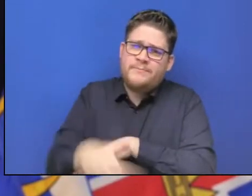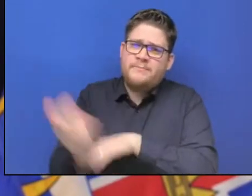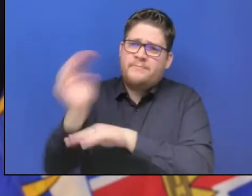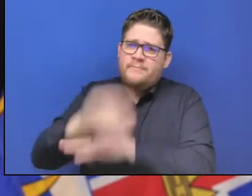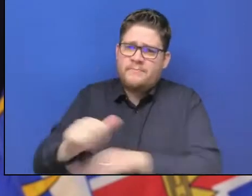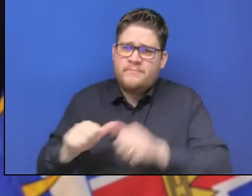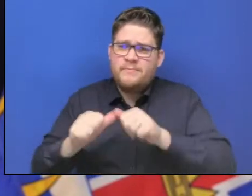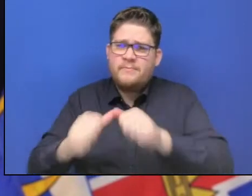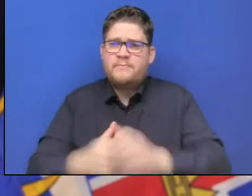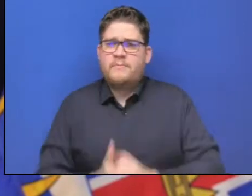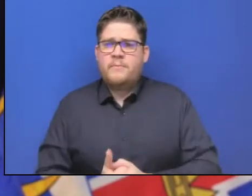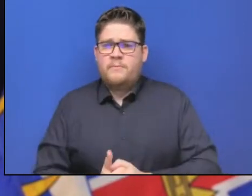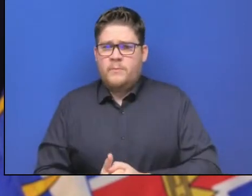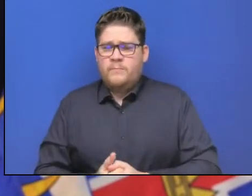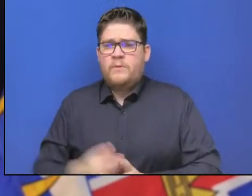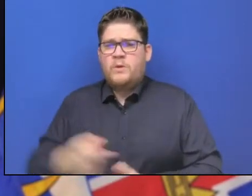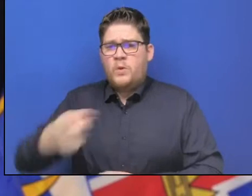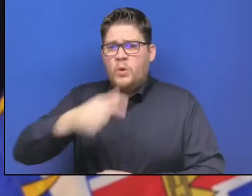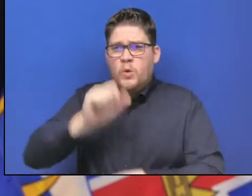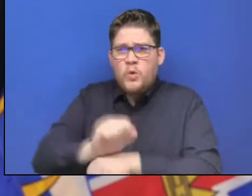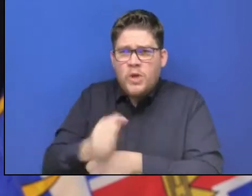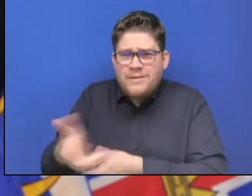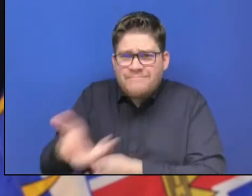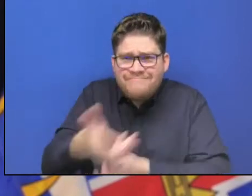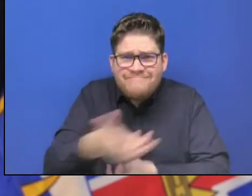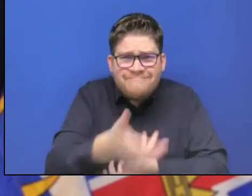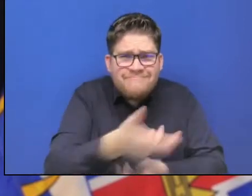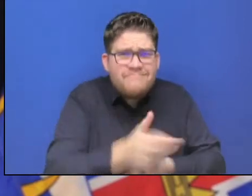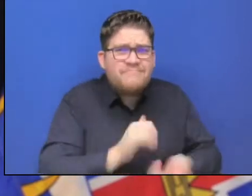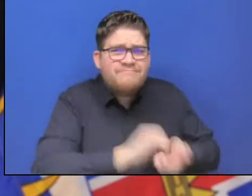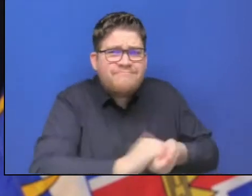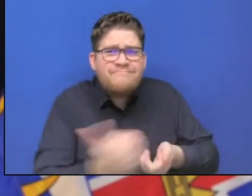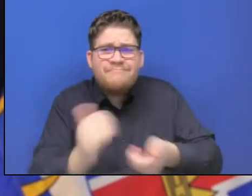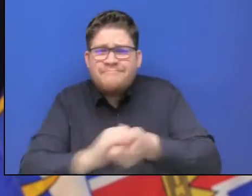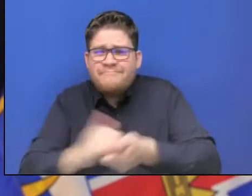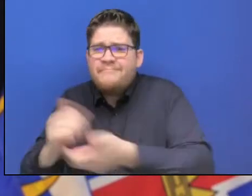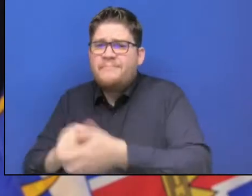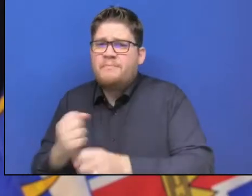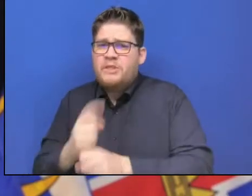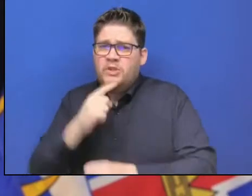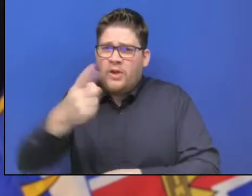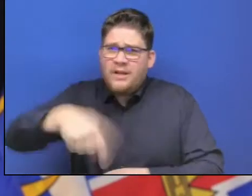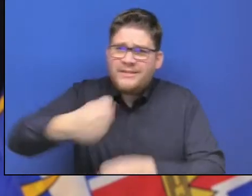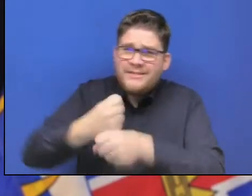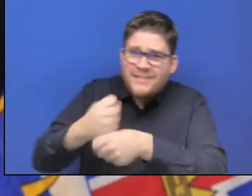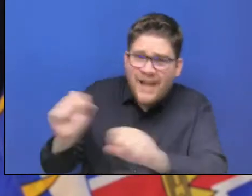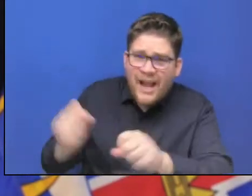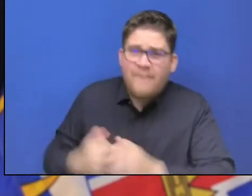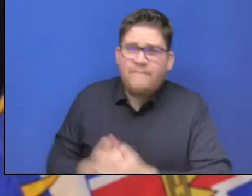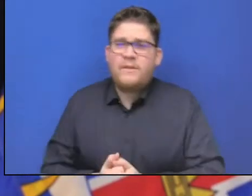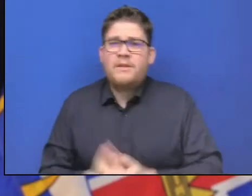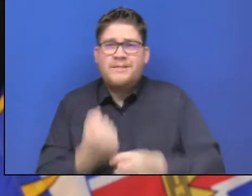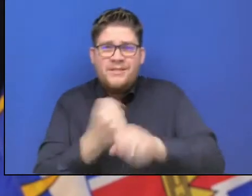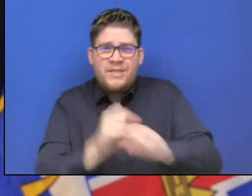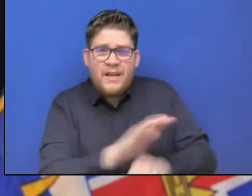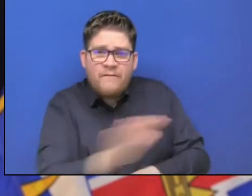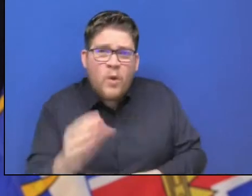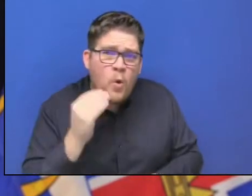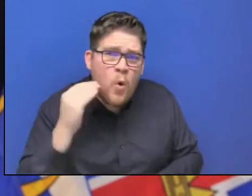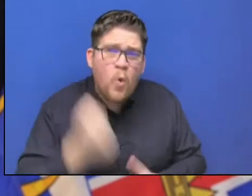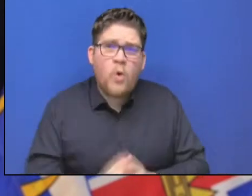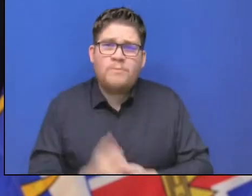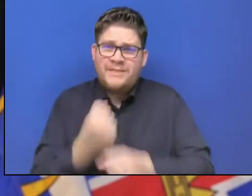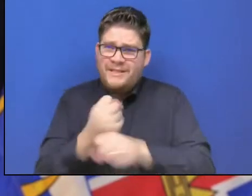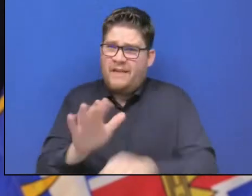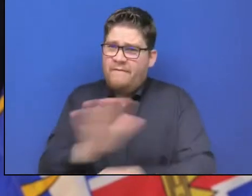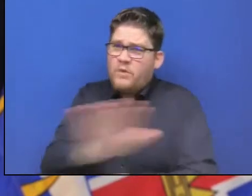literally to fight the storm in an effort to save people, to save homes and to save livelihoods. Communities that just a